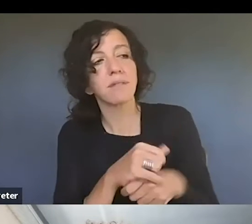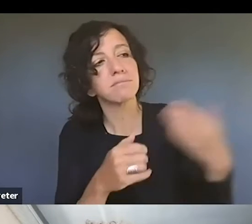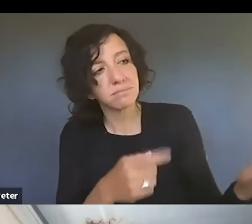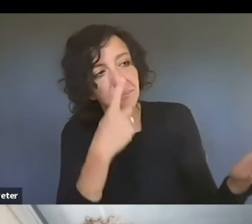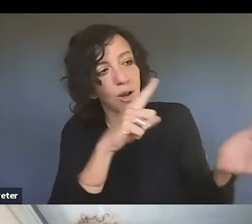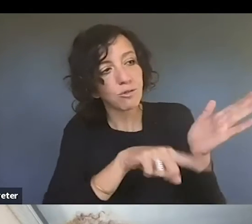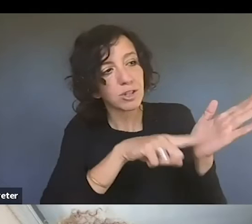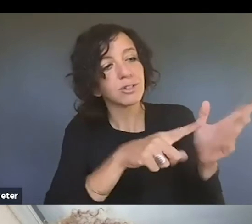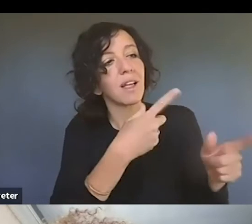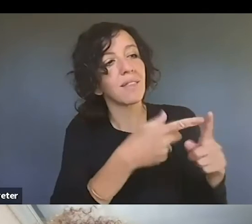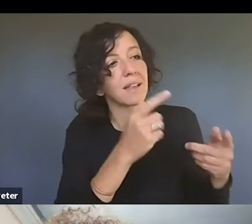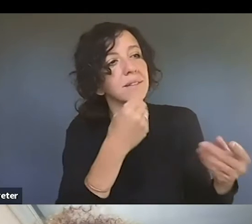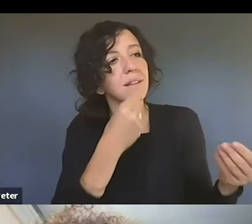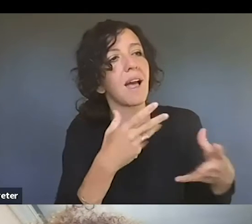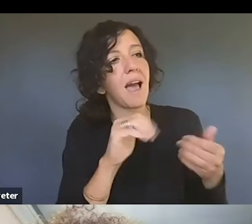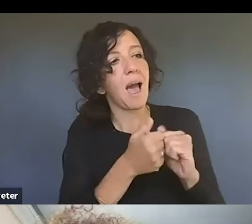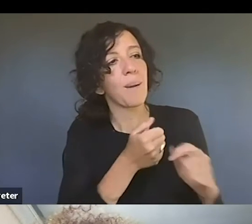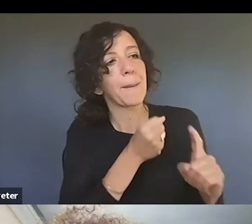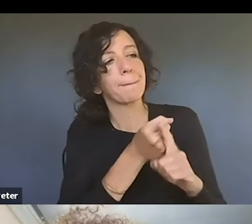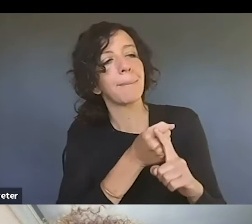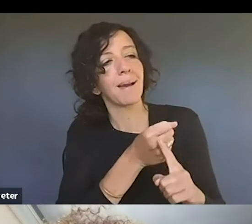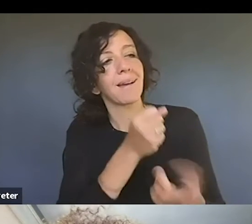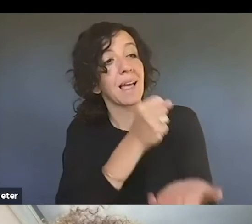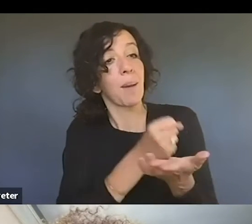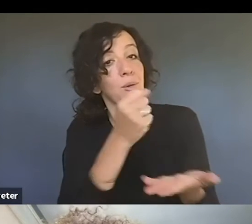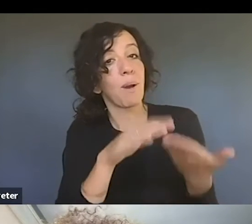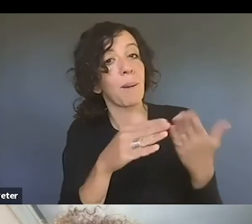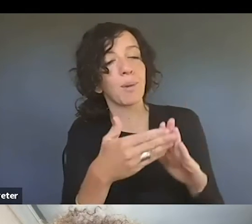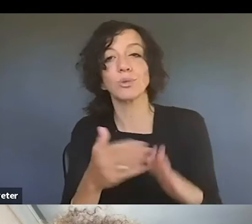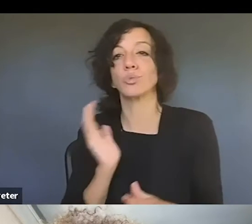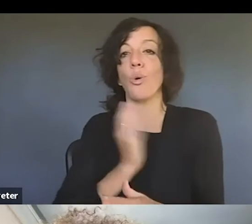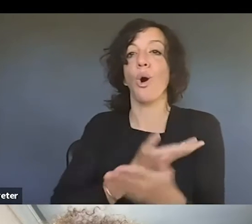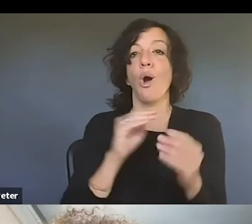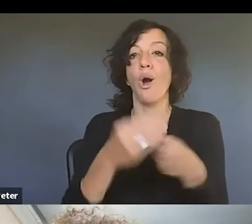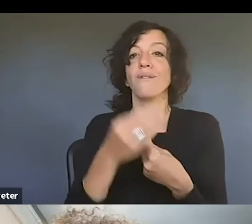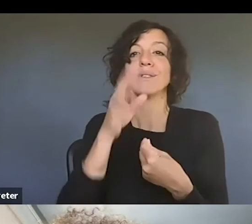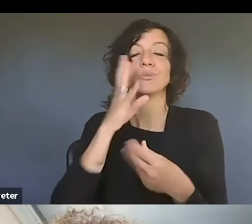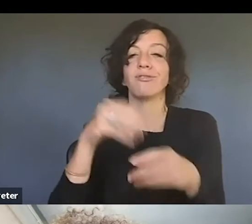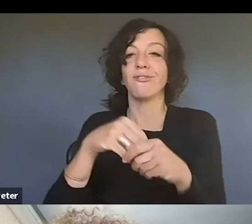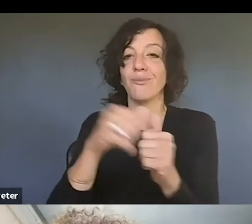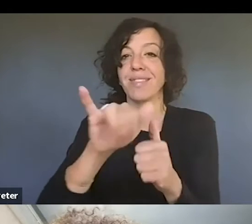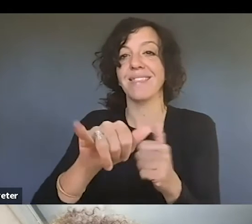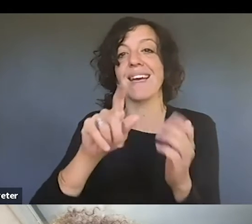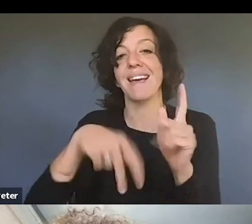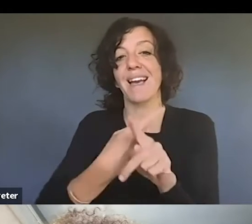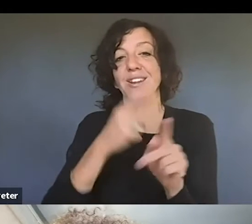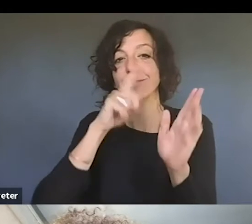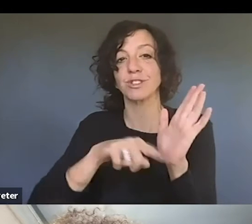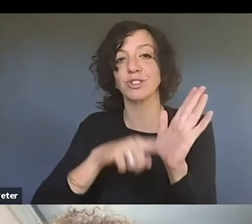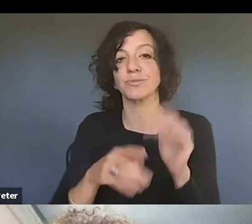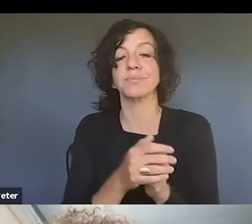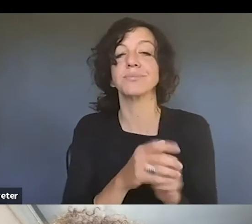impacting the copyright community? And so our office will do those types of policy reports. Then we also serve on international